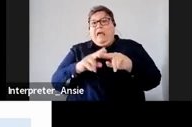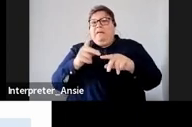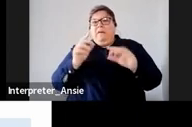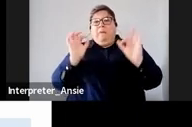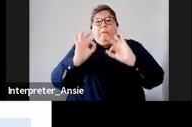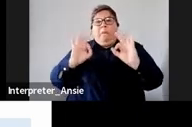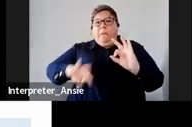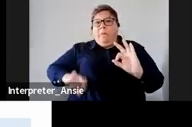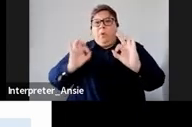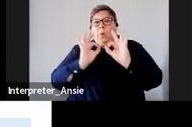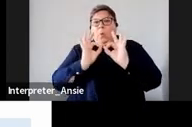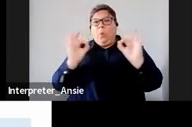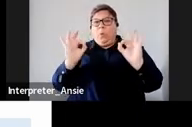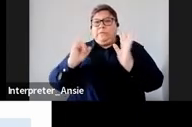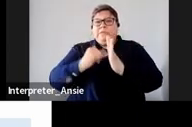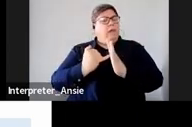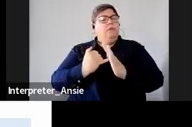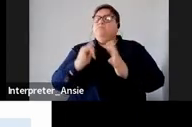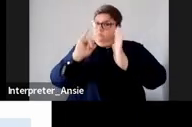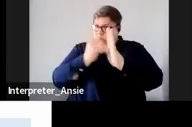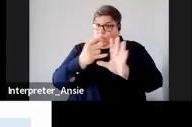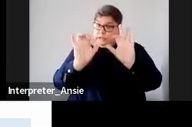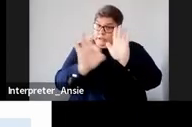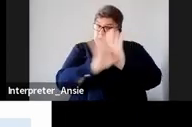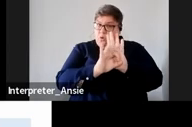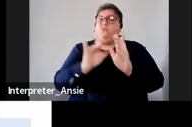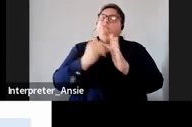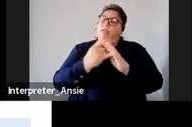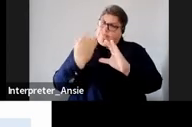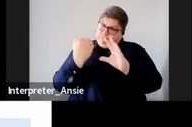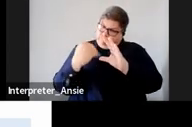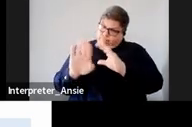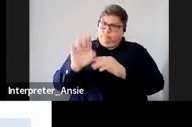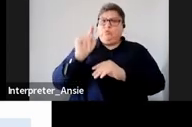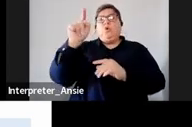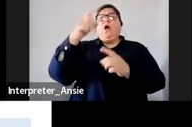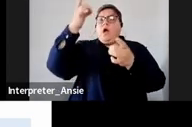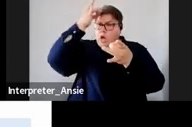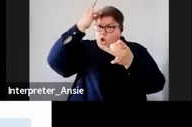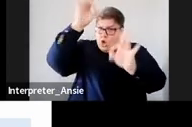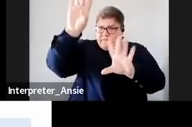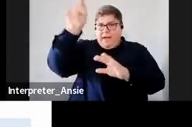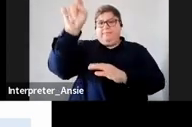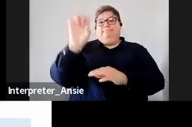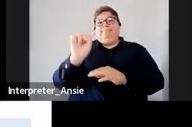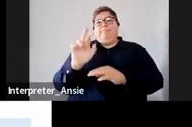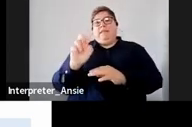please submit your zero return just to notify us that you haven't made any income the second submission is due at the end of the